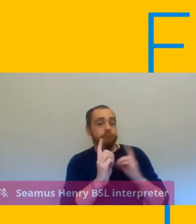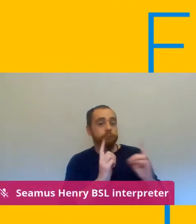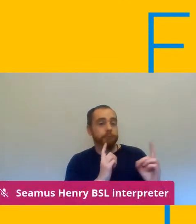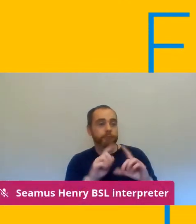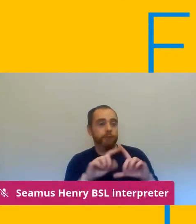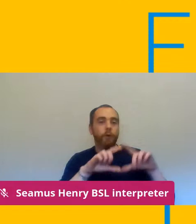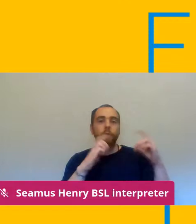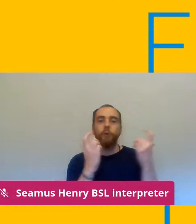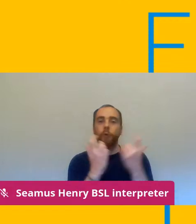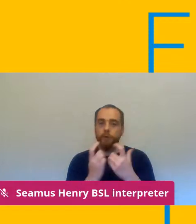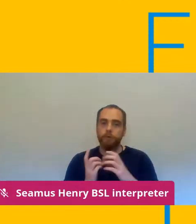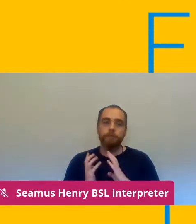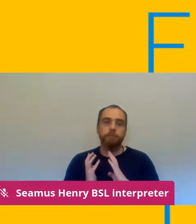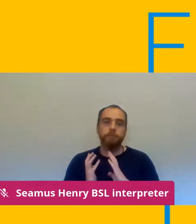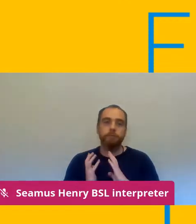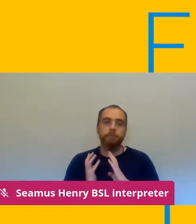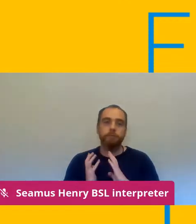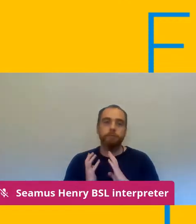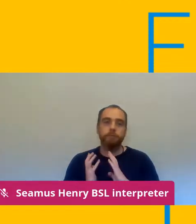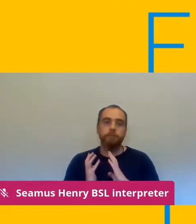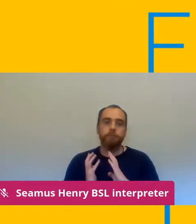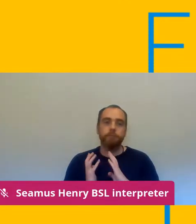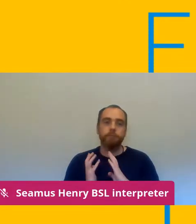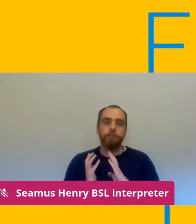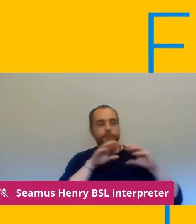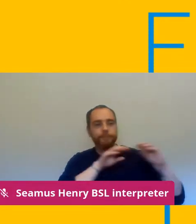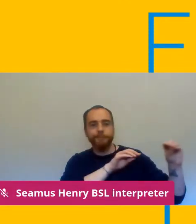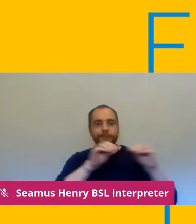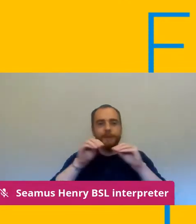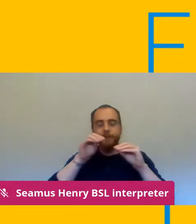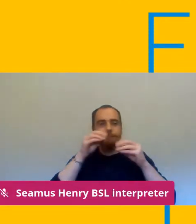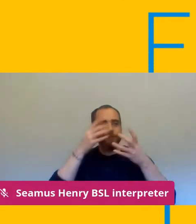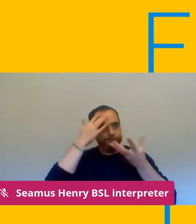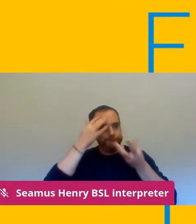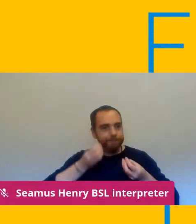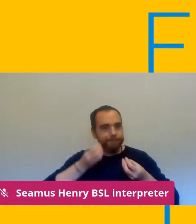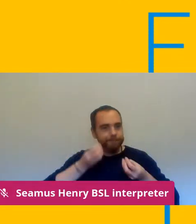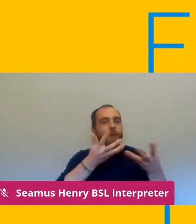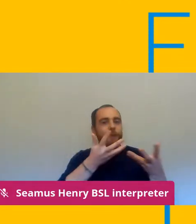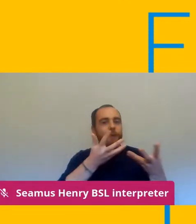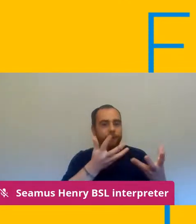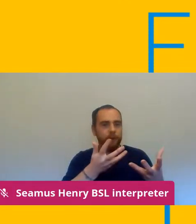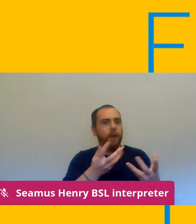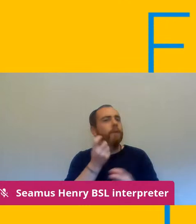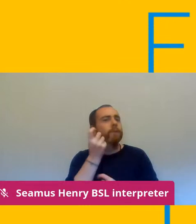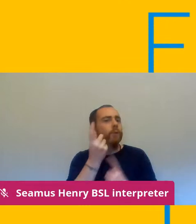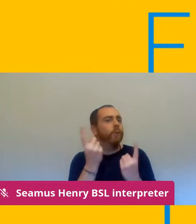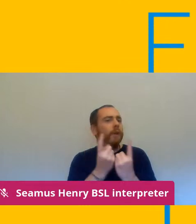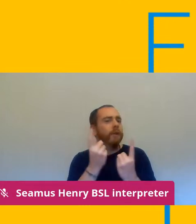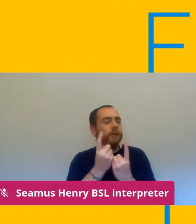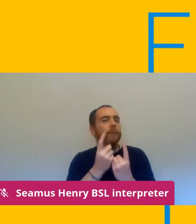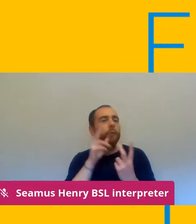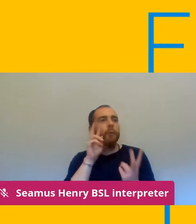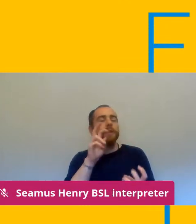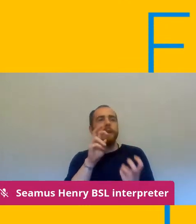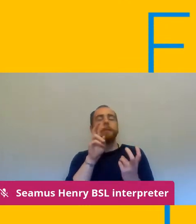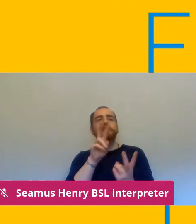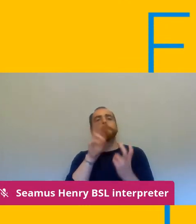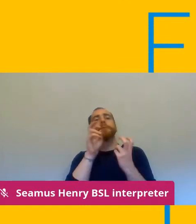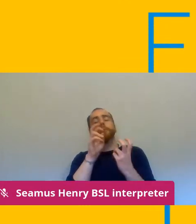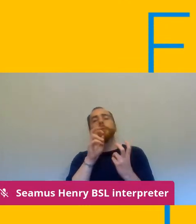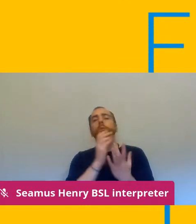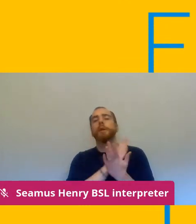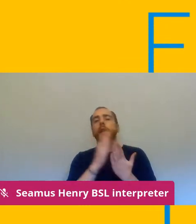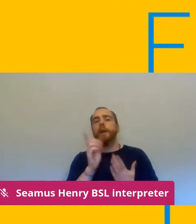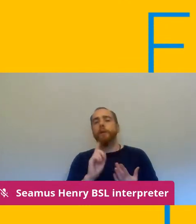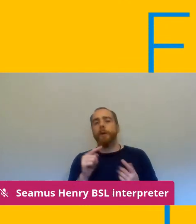teaching and learning and a couple of things that have become very apparent um one is is that the lack of